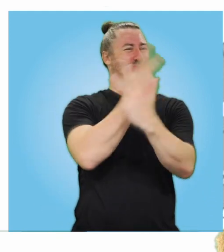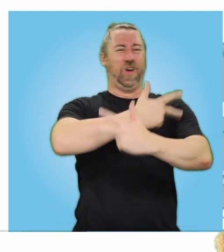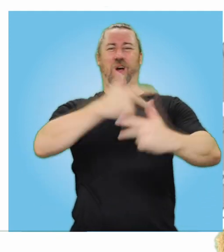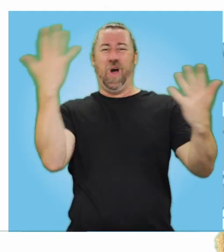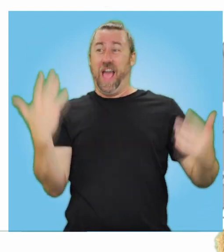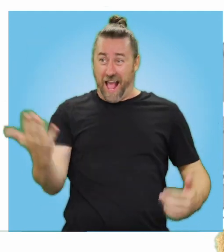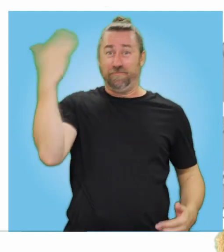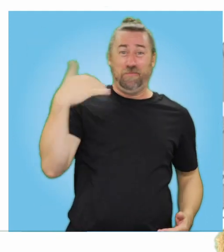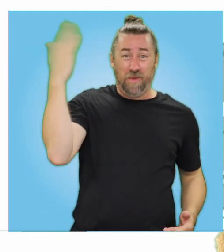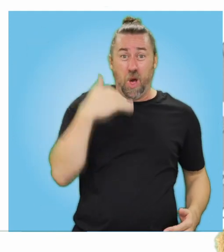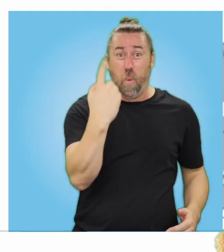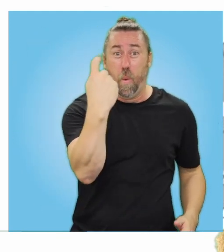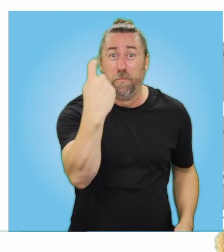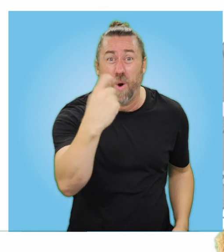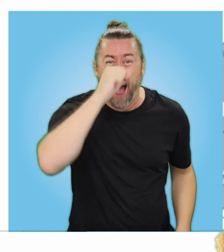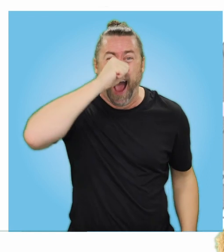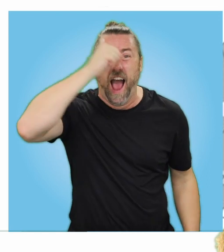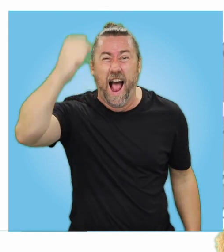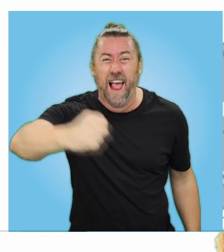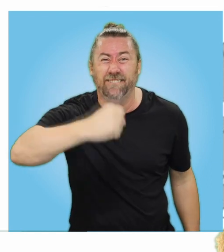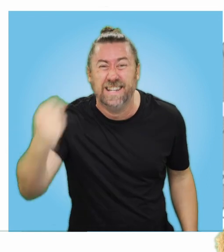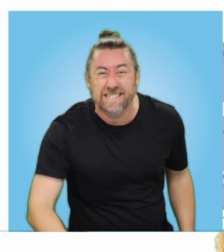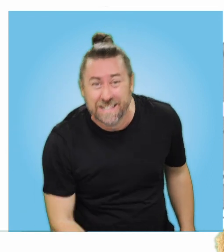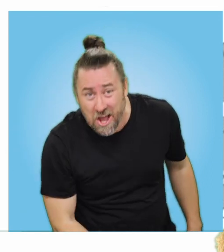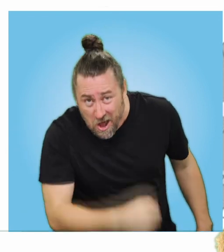called for another elephant.